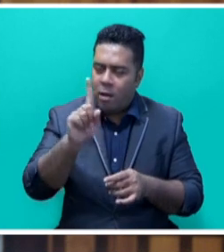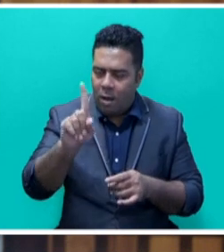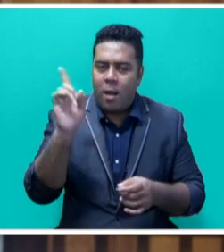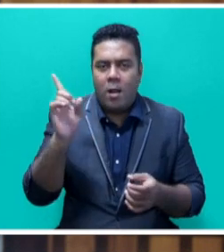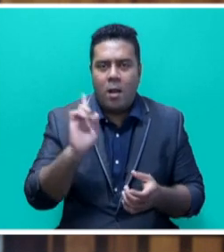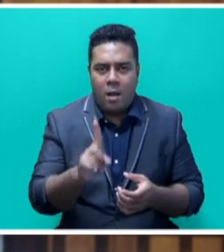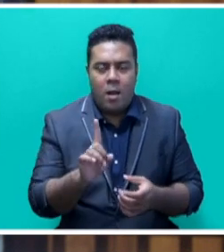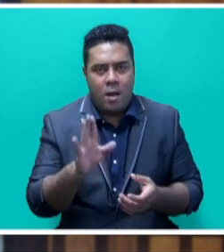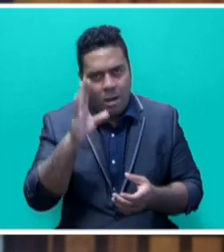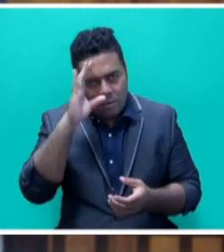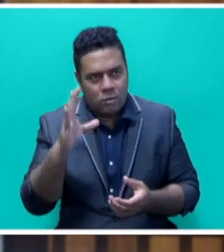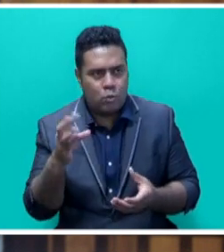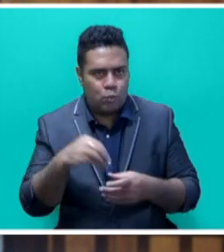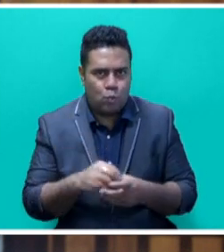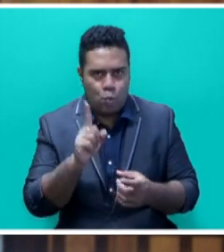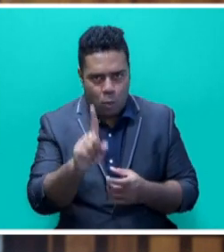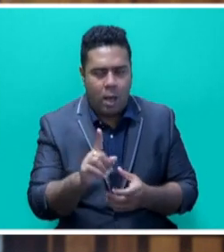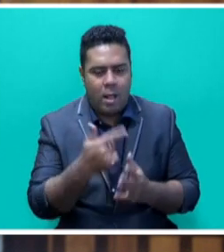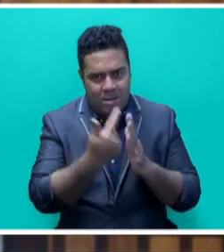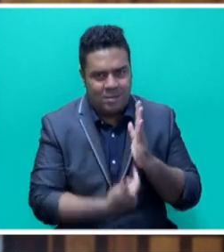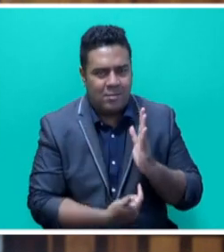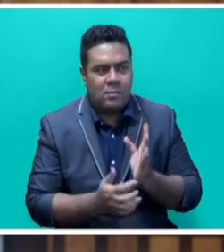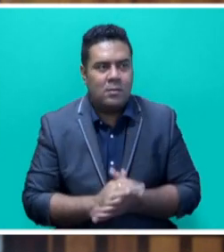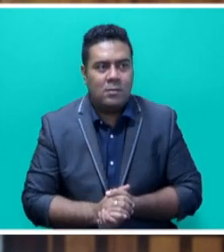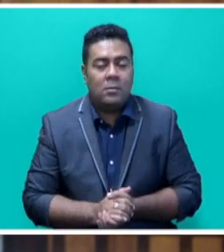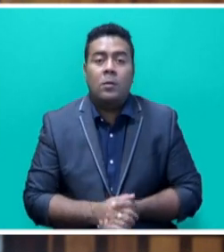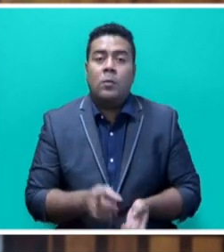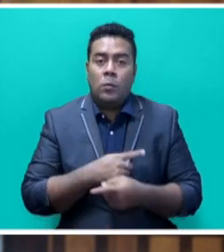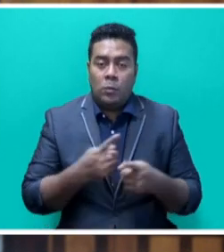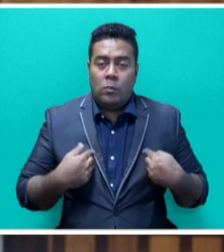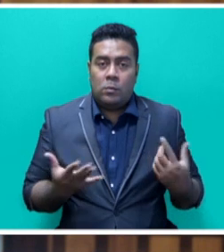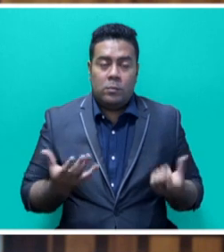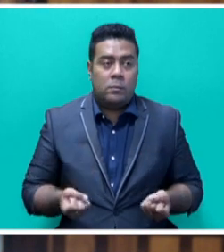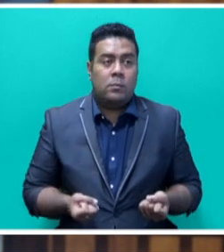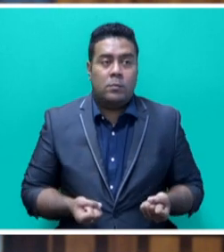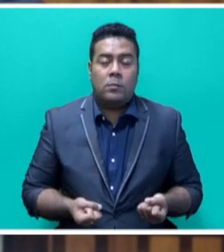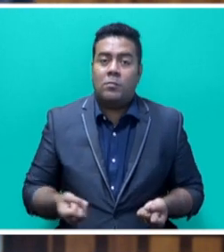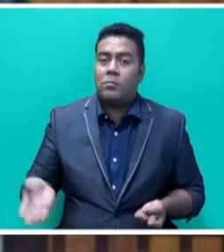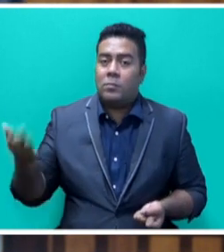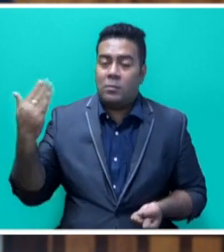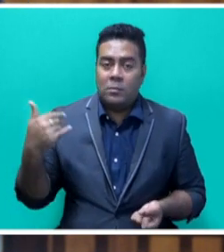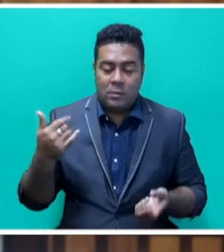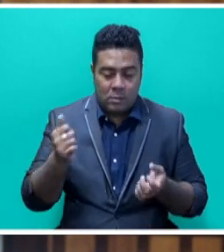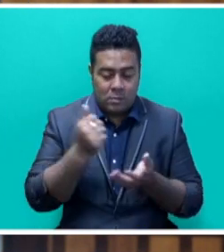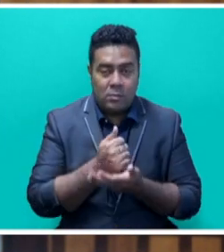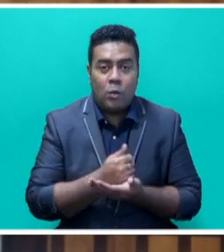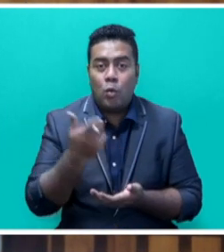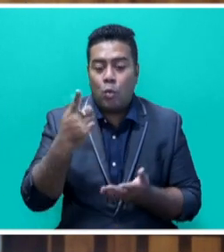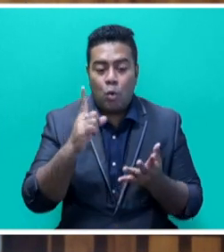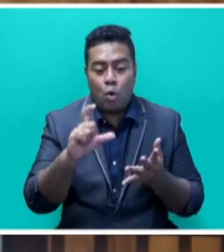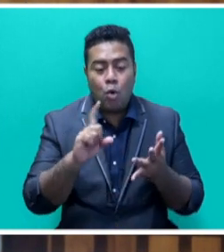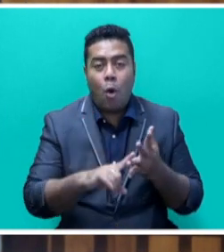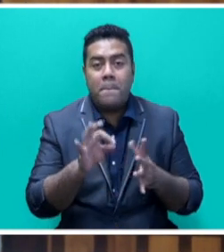meekly pay the price for the world's inaction. Instead, we will wield every ounce of our moral authority at COP26 to